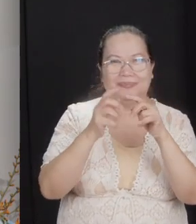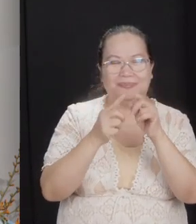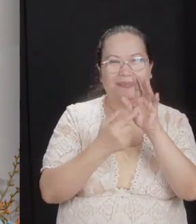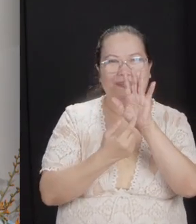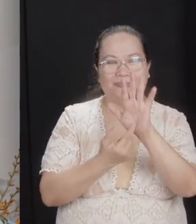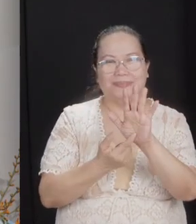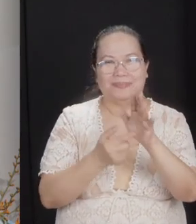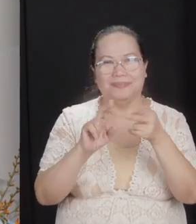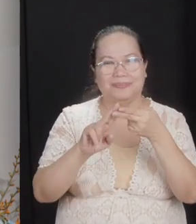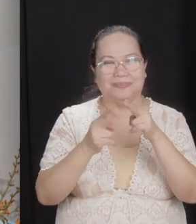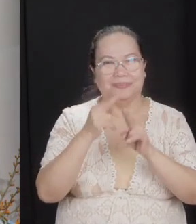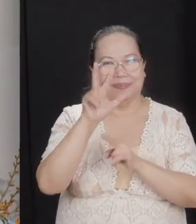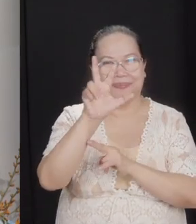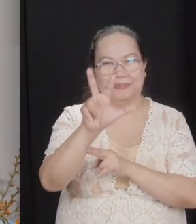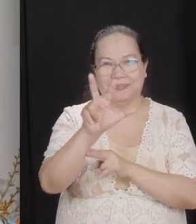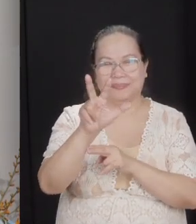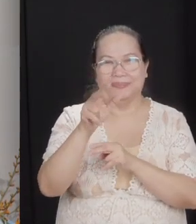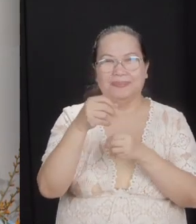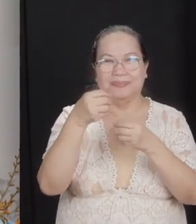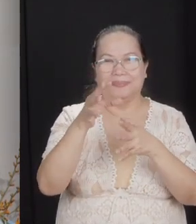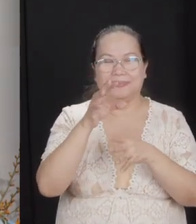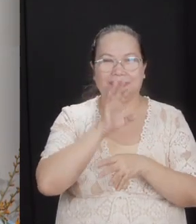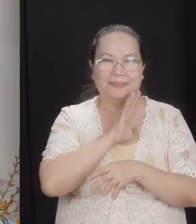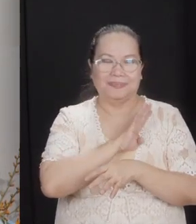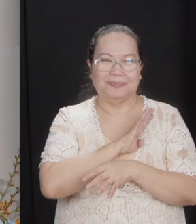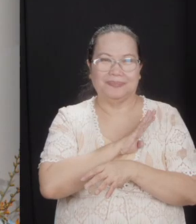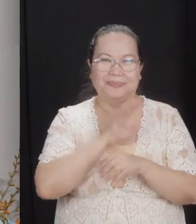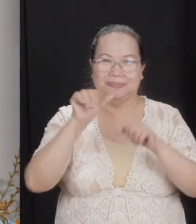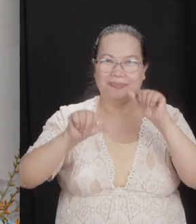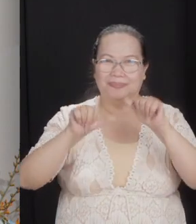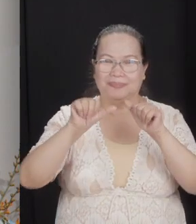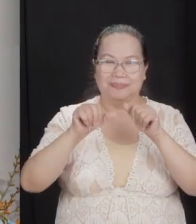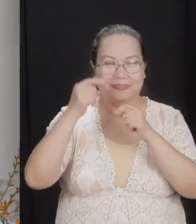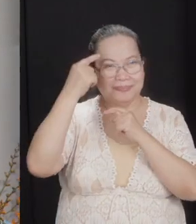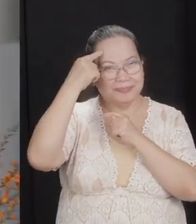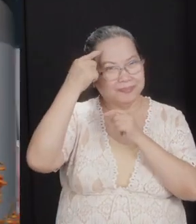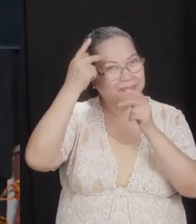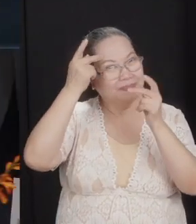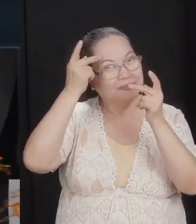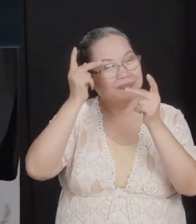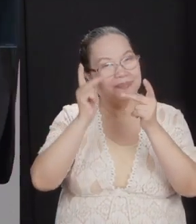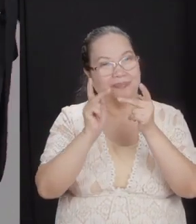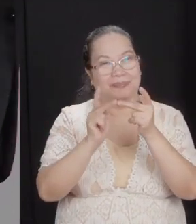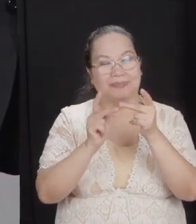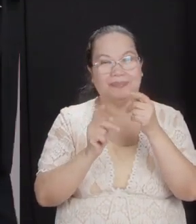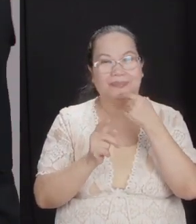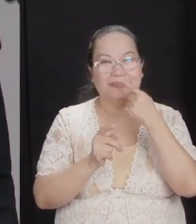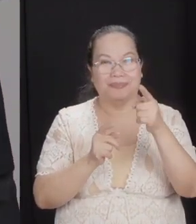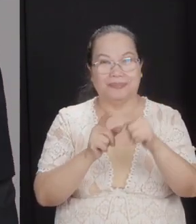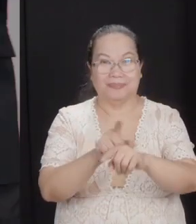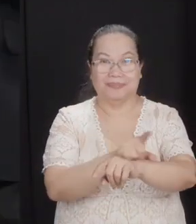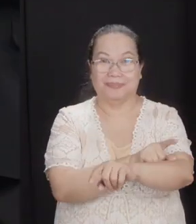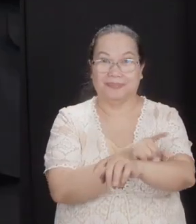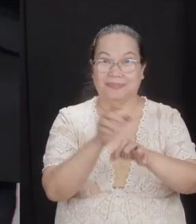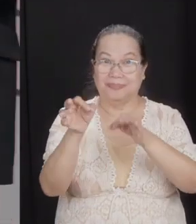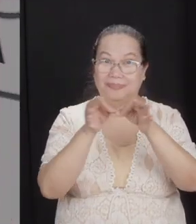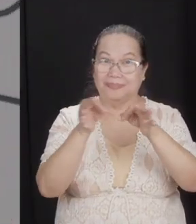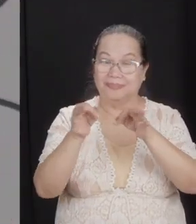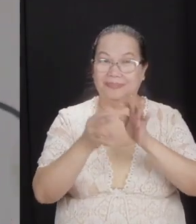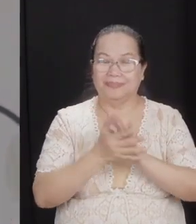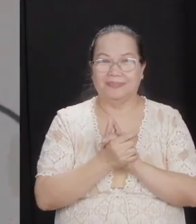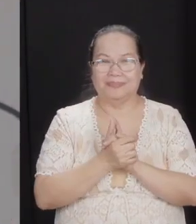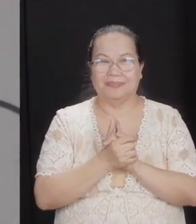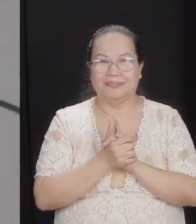shown here. Number three, give the benefit of the doubt about motives. In verse 30, so remember the long explanation, very long.